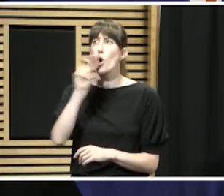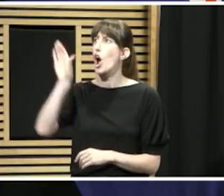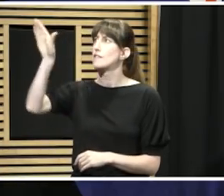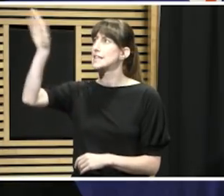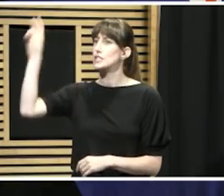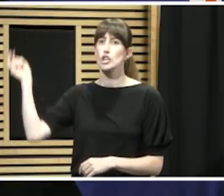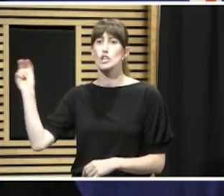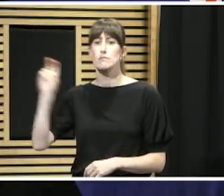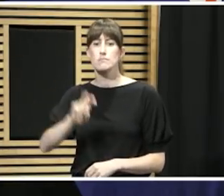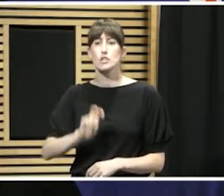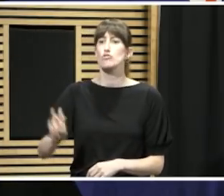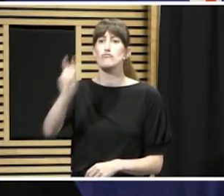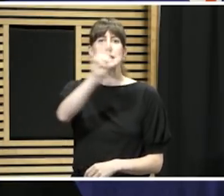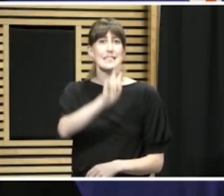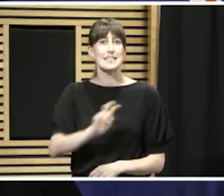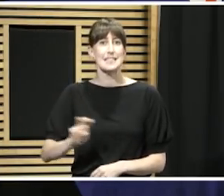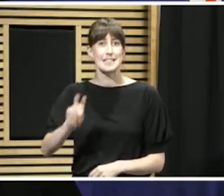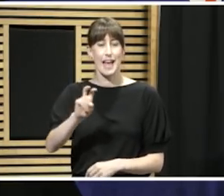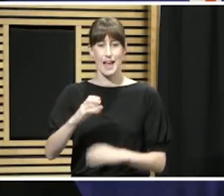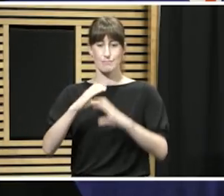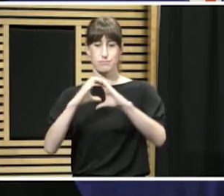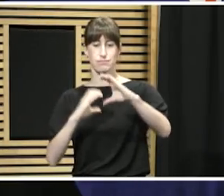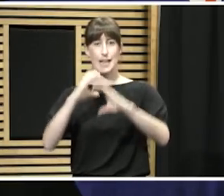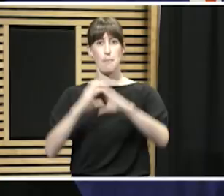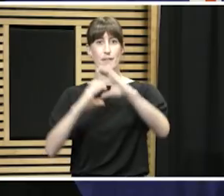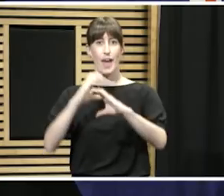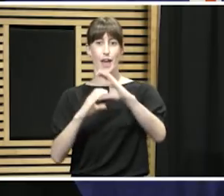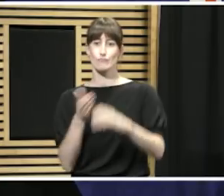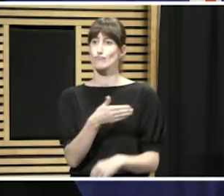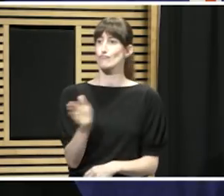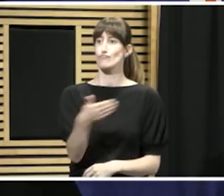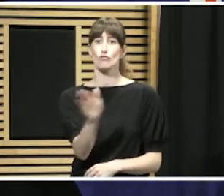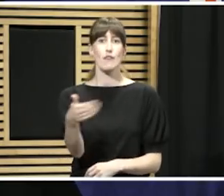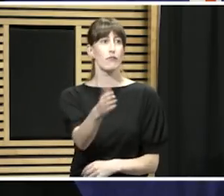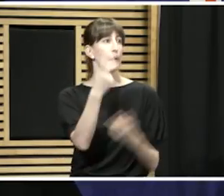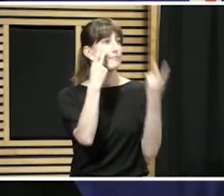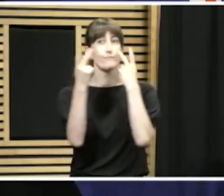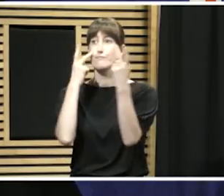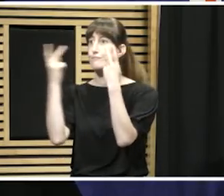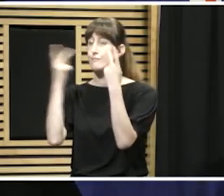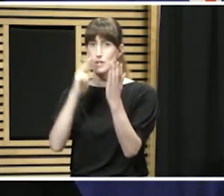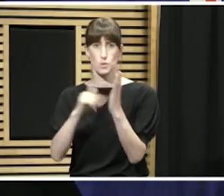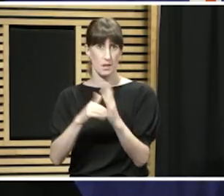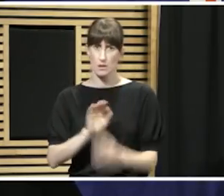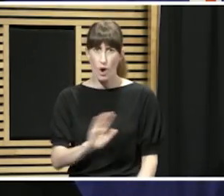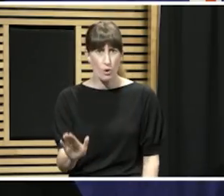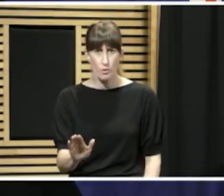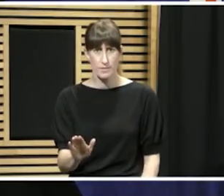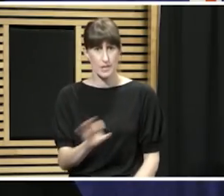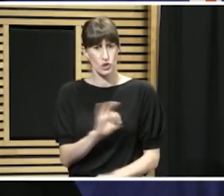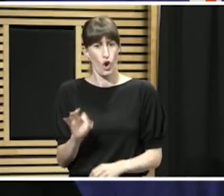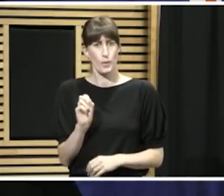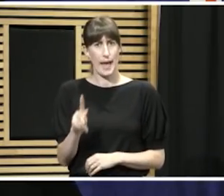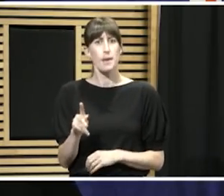drive around the country in their camper vans. It's not okay. Stay absolutely put. Stay in place.